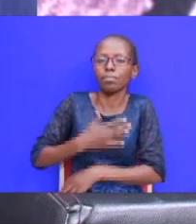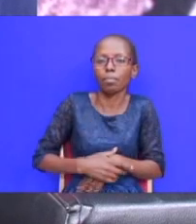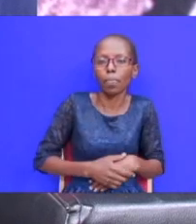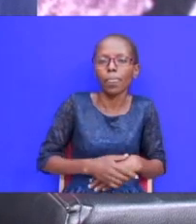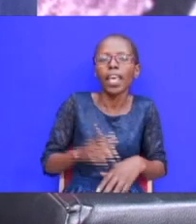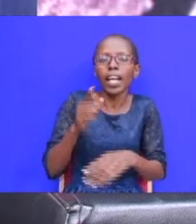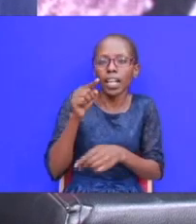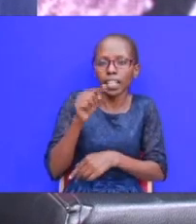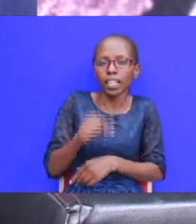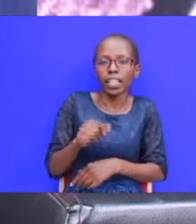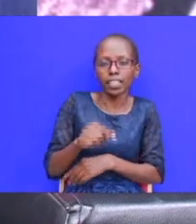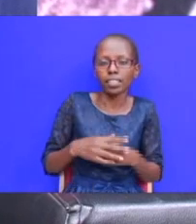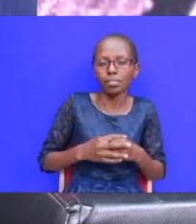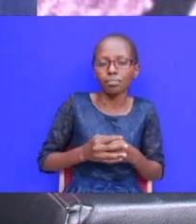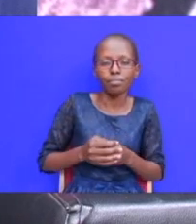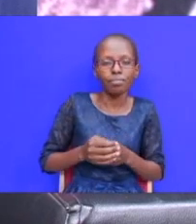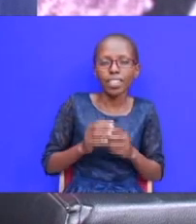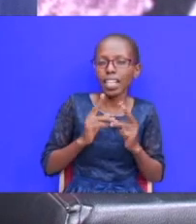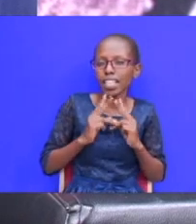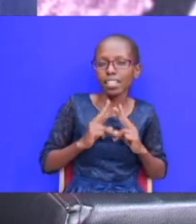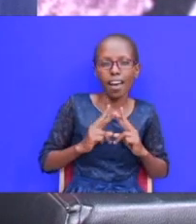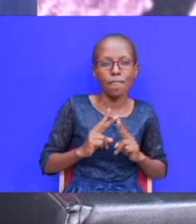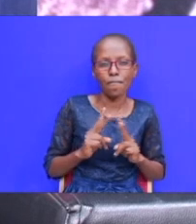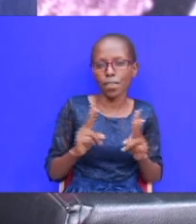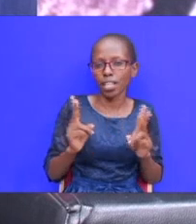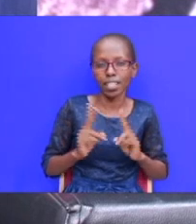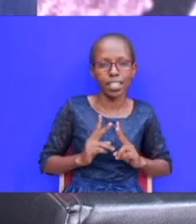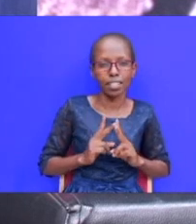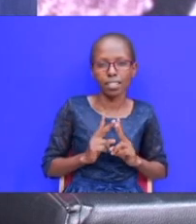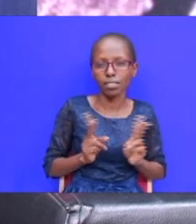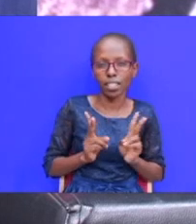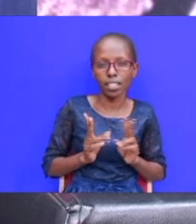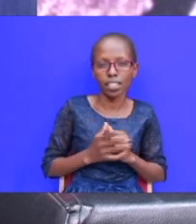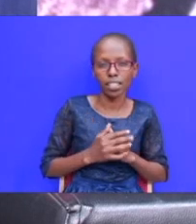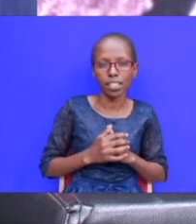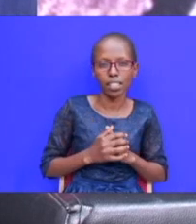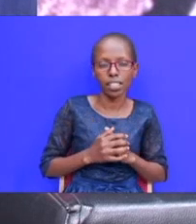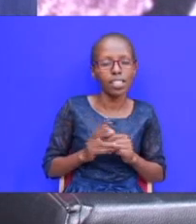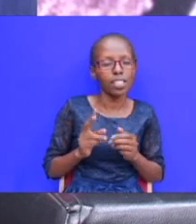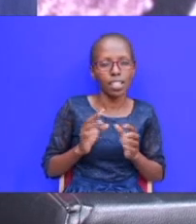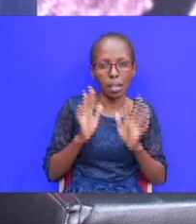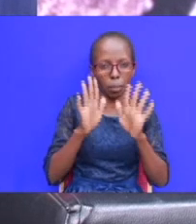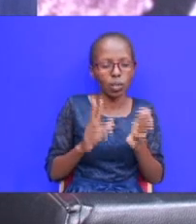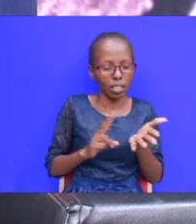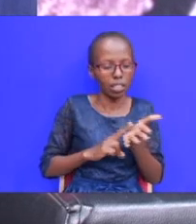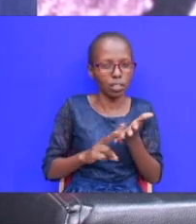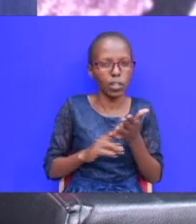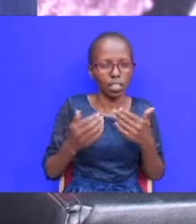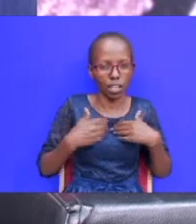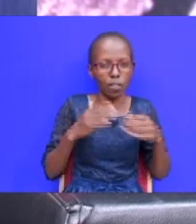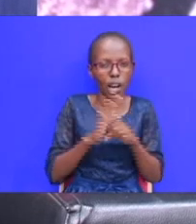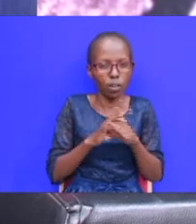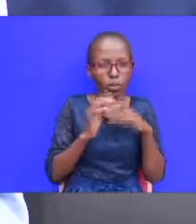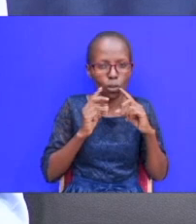a loaded uh allotted verse and and and and something that we